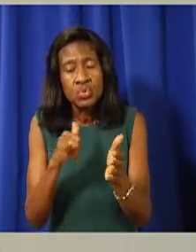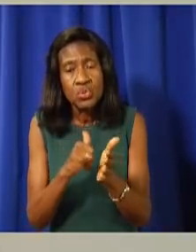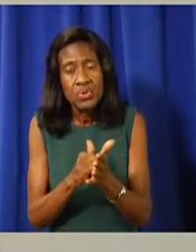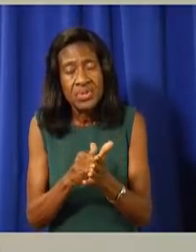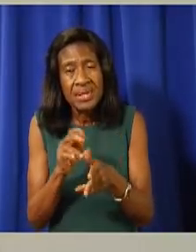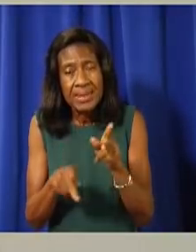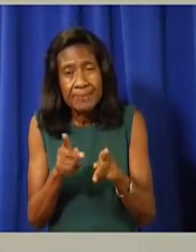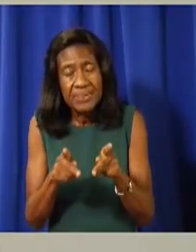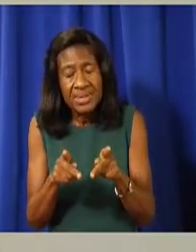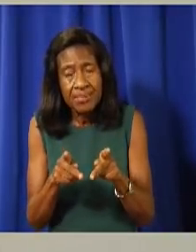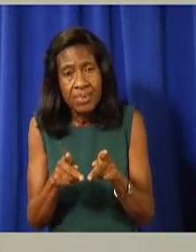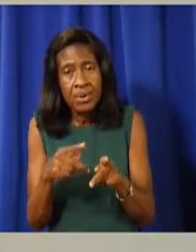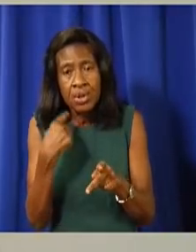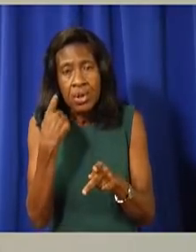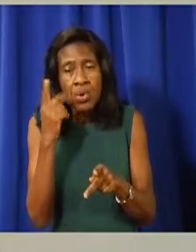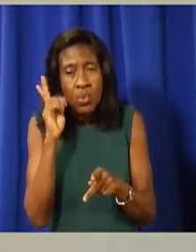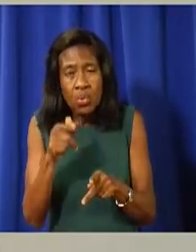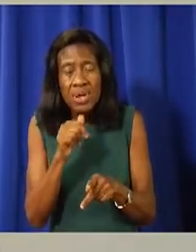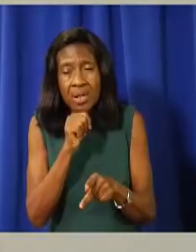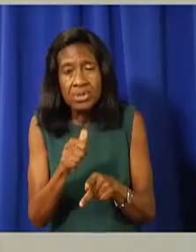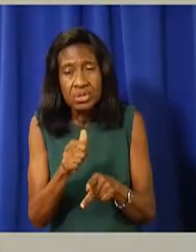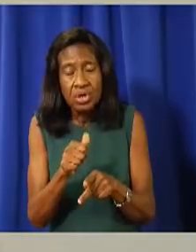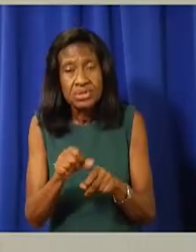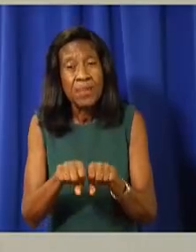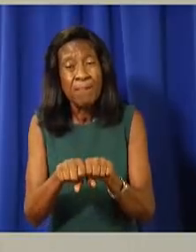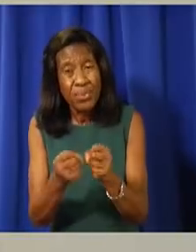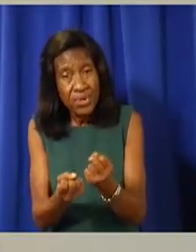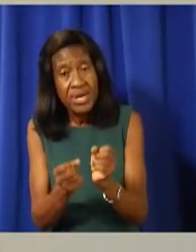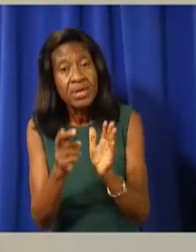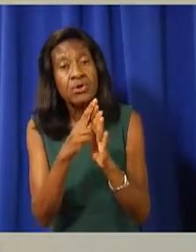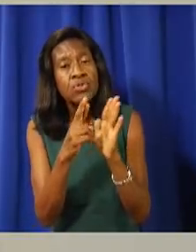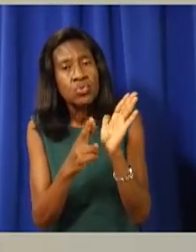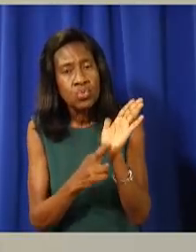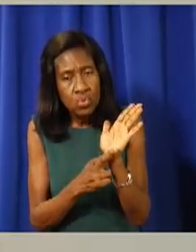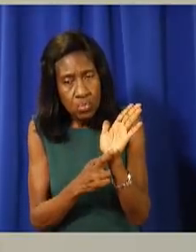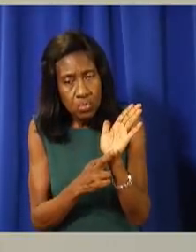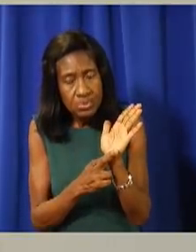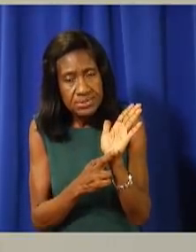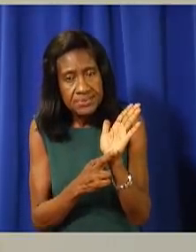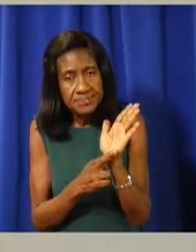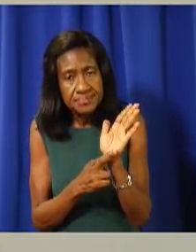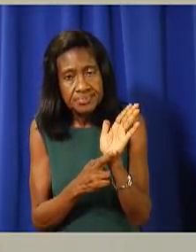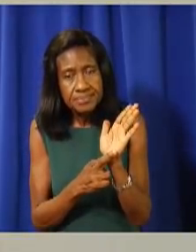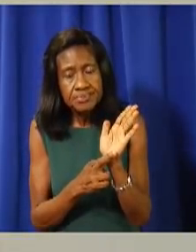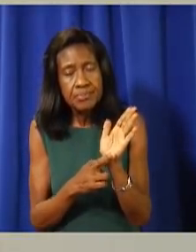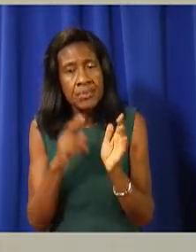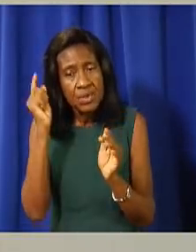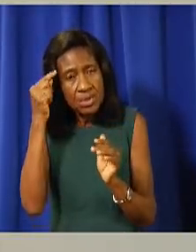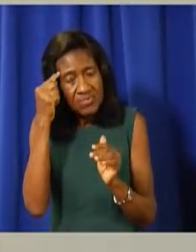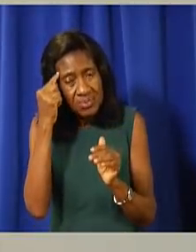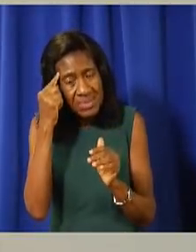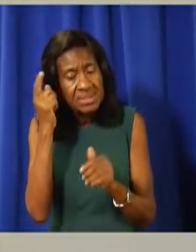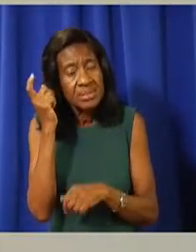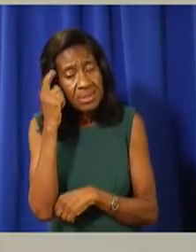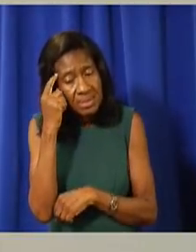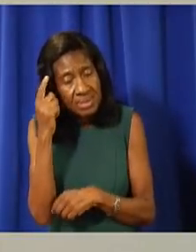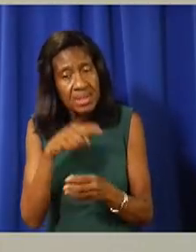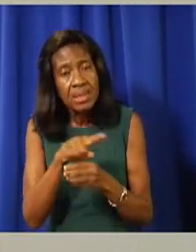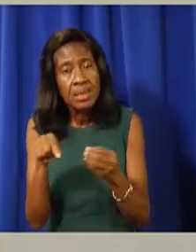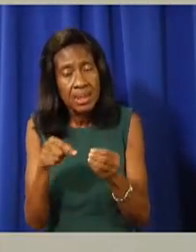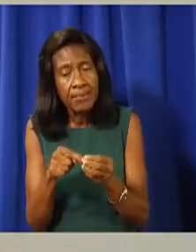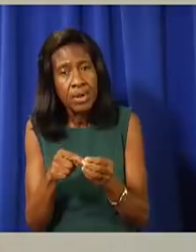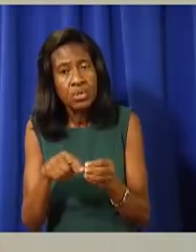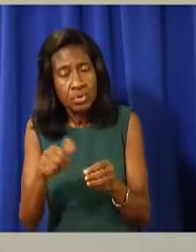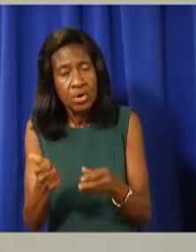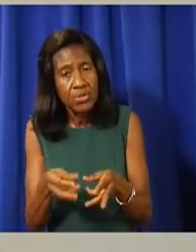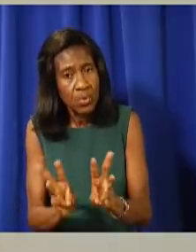breaches, and the government is carefully considering further adjustments to future phases of the plan, including